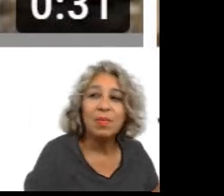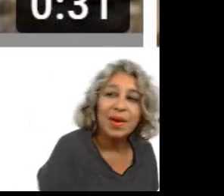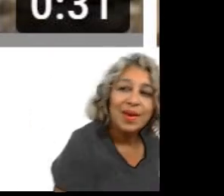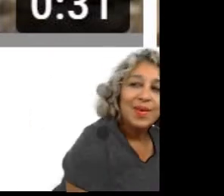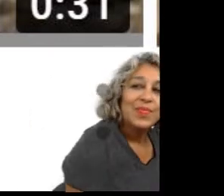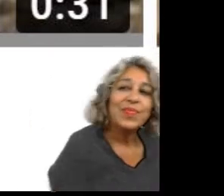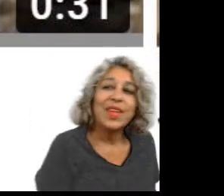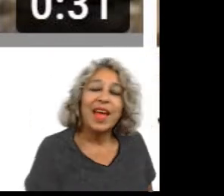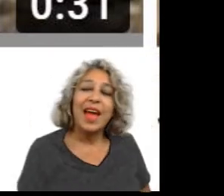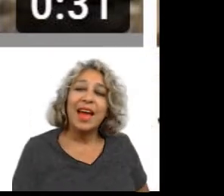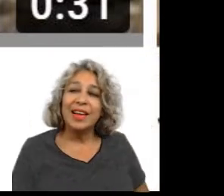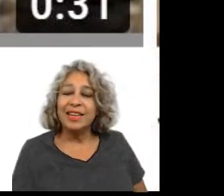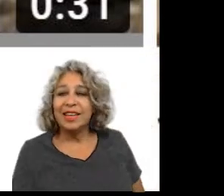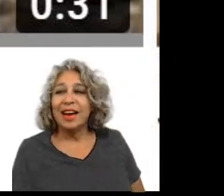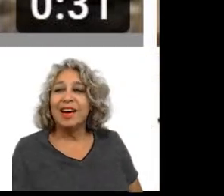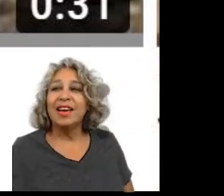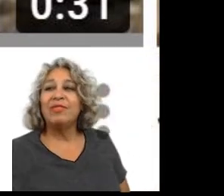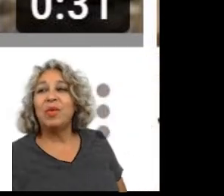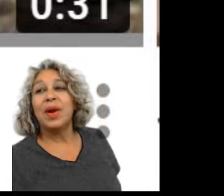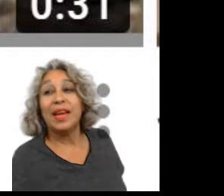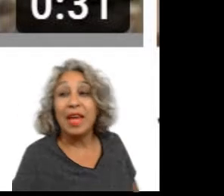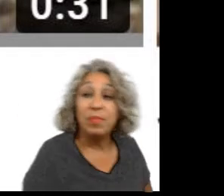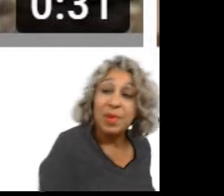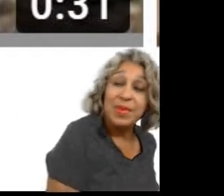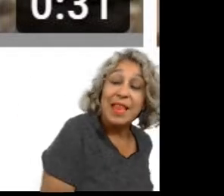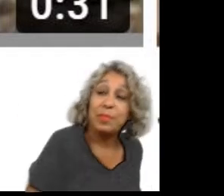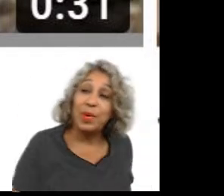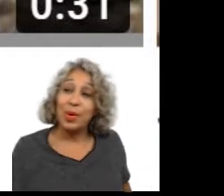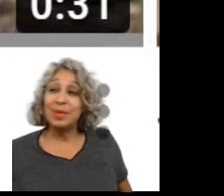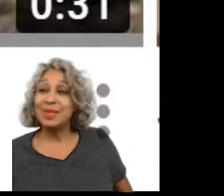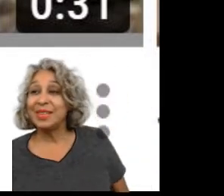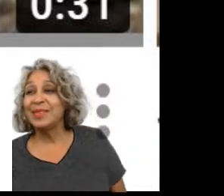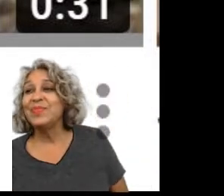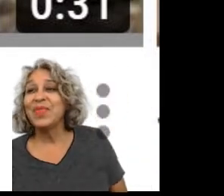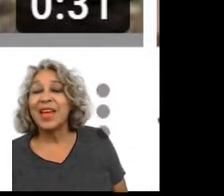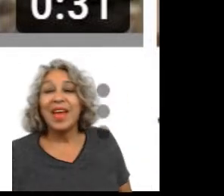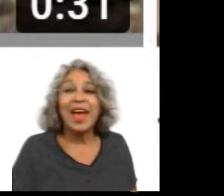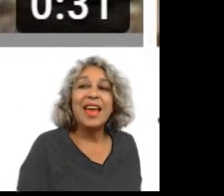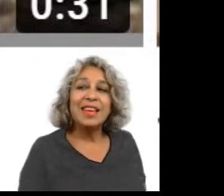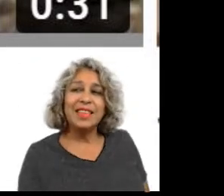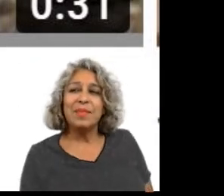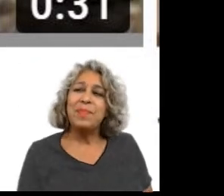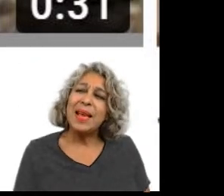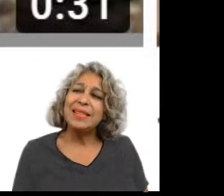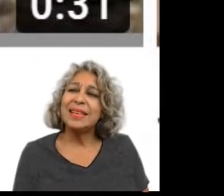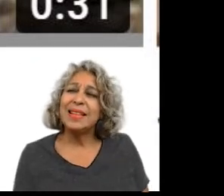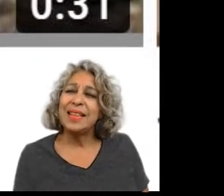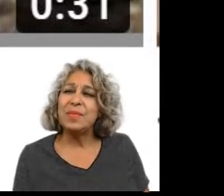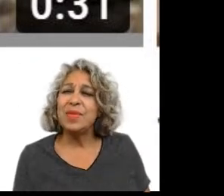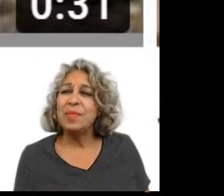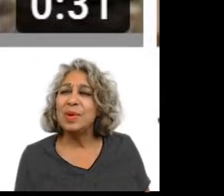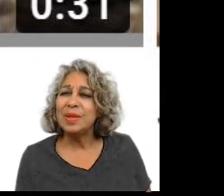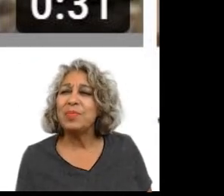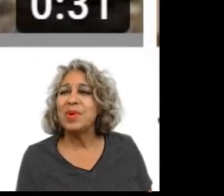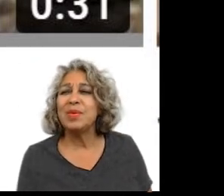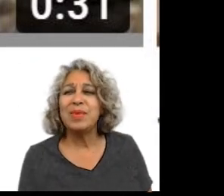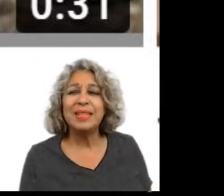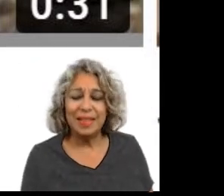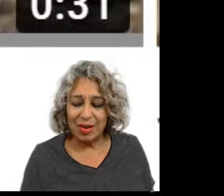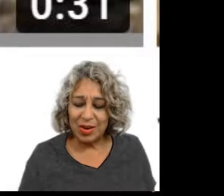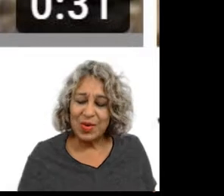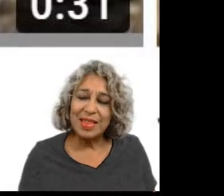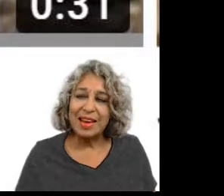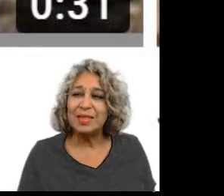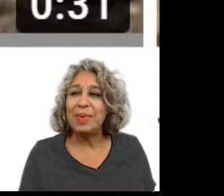job and if they want to keep him in that post and I think basically the the most important